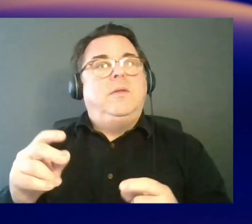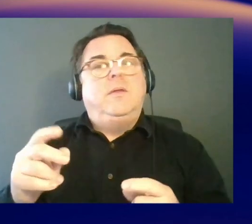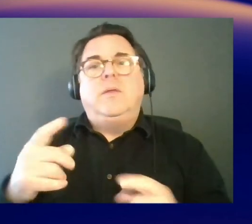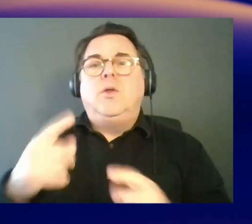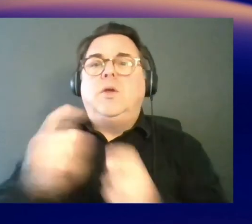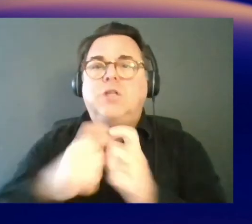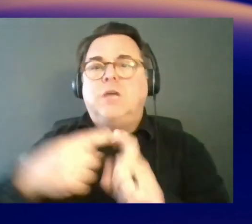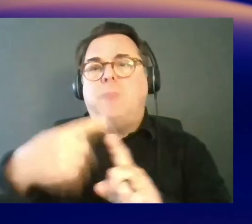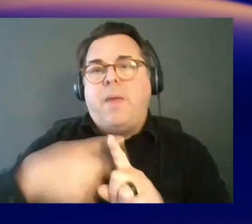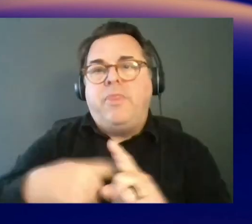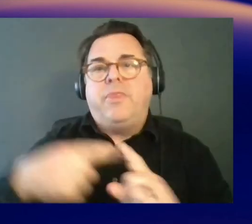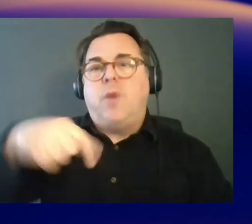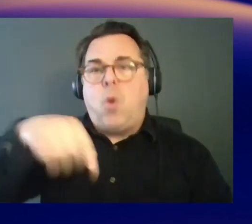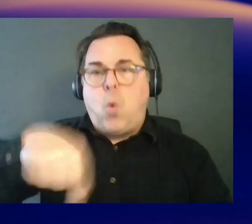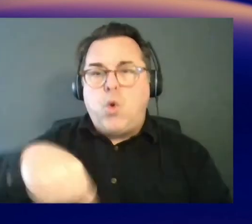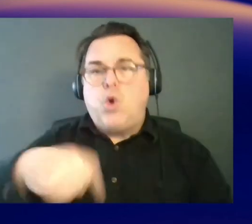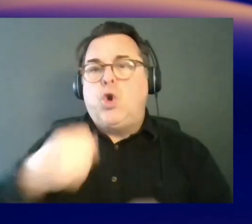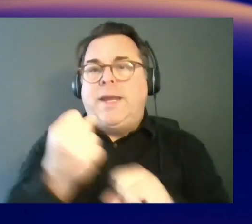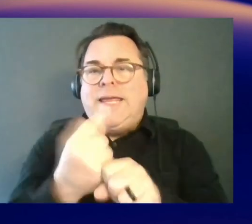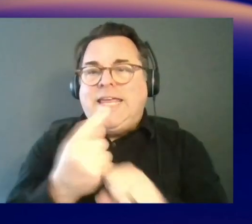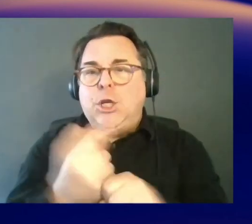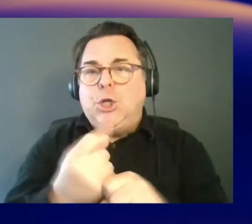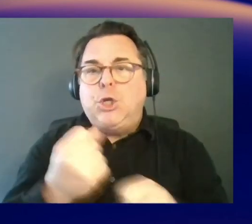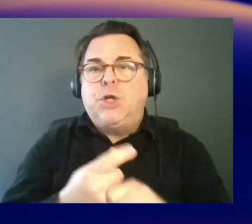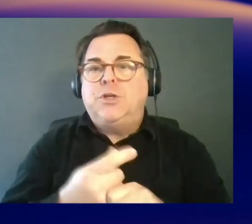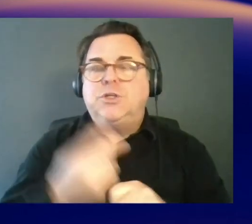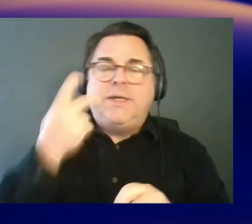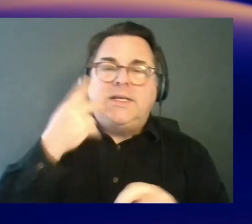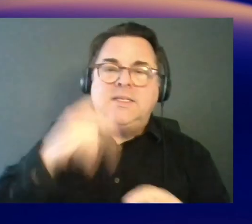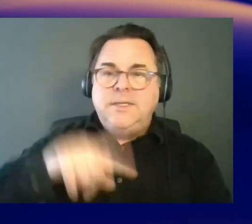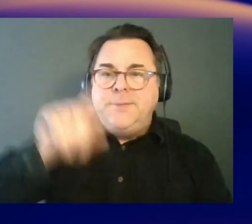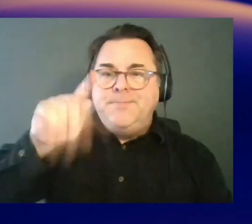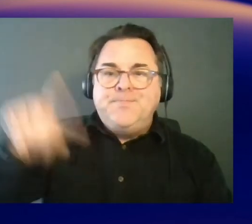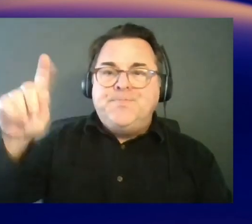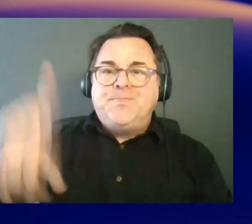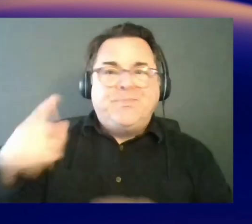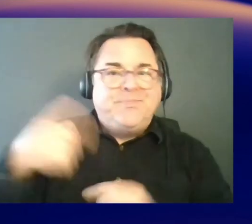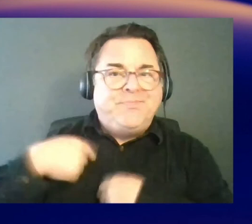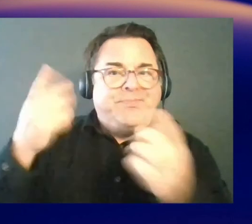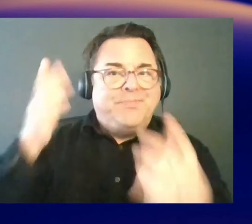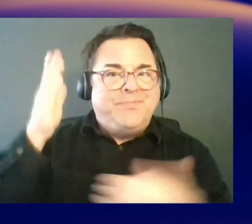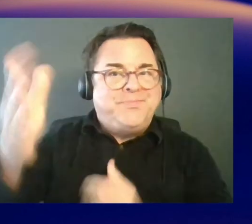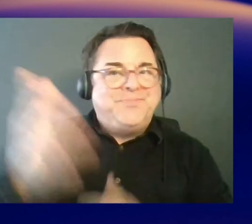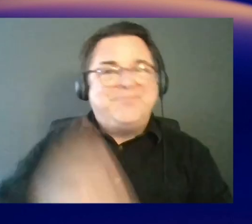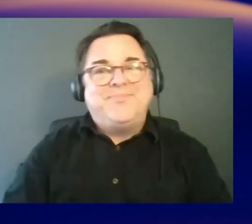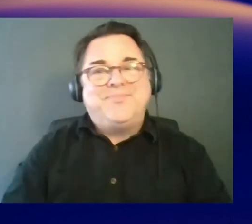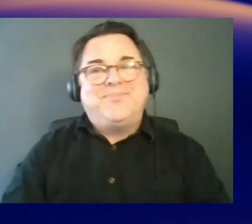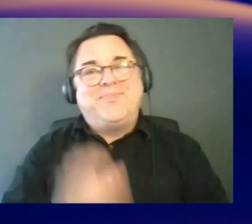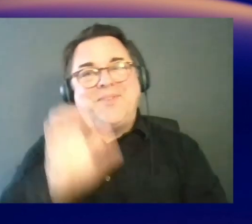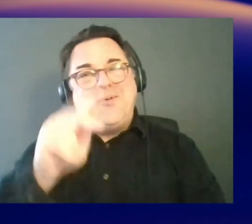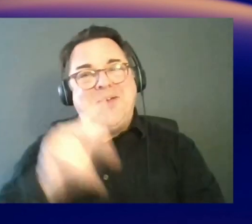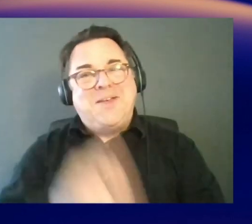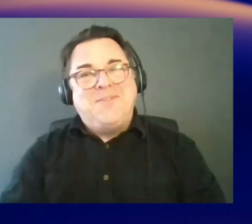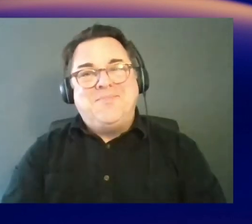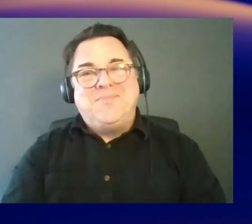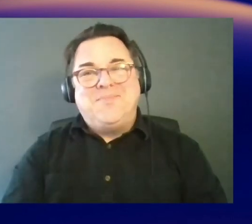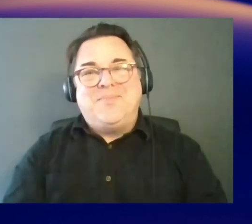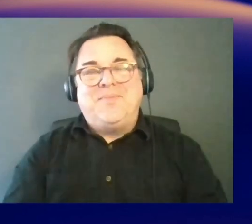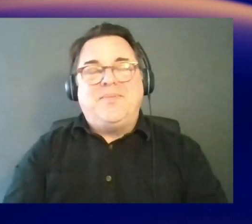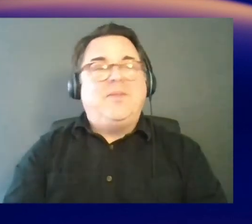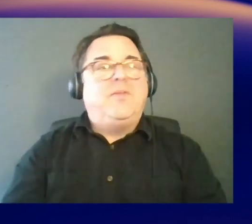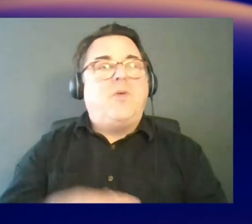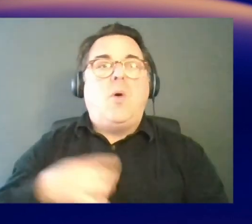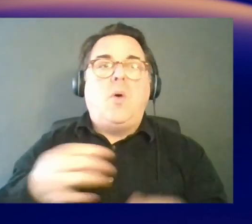and year as we see, you know, how things are progressing over time. Yeah. Cool. Yep. All right. Yeah, so we are definitely